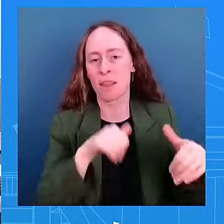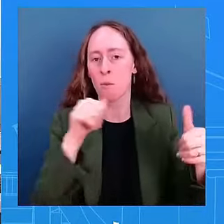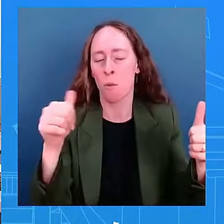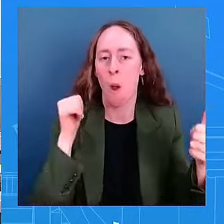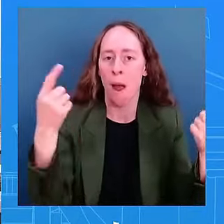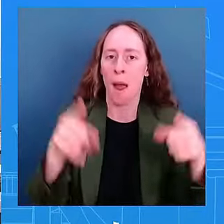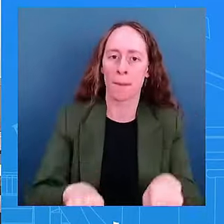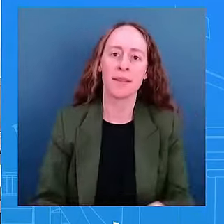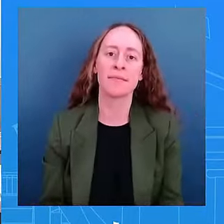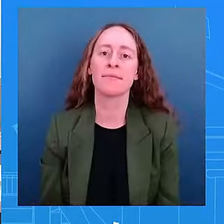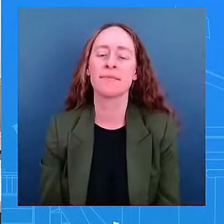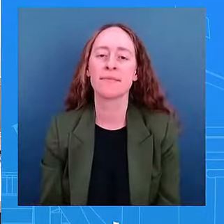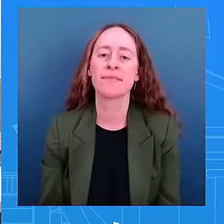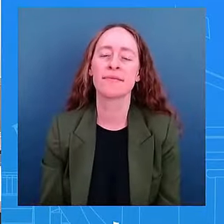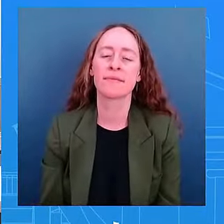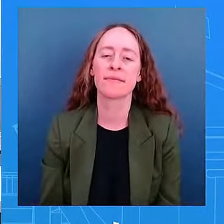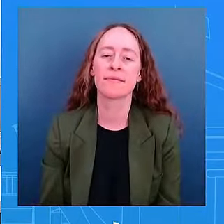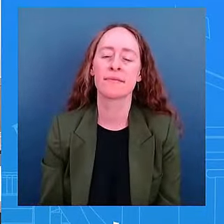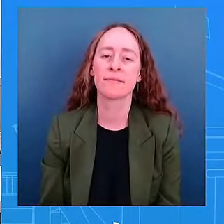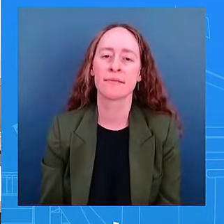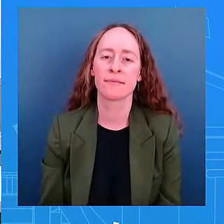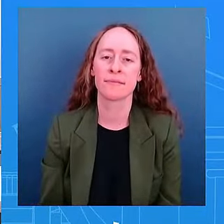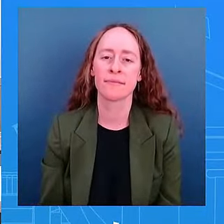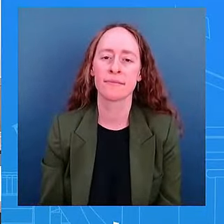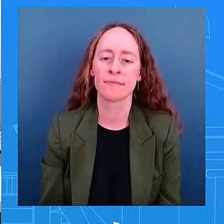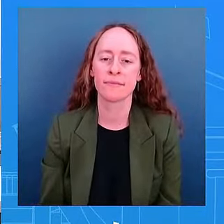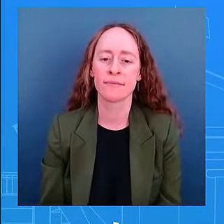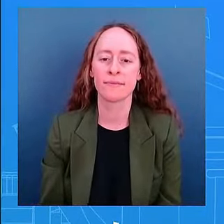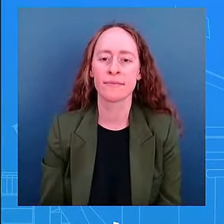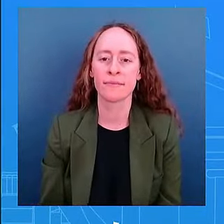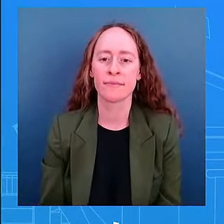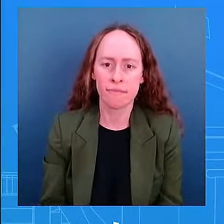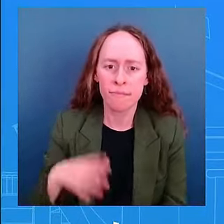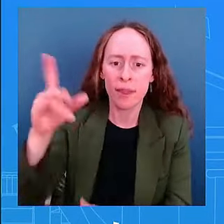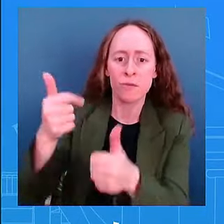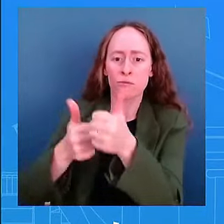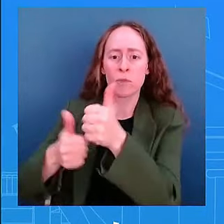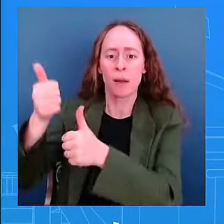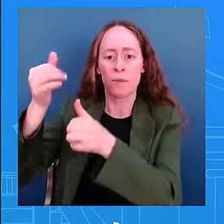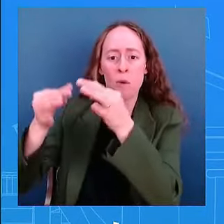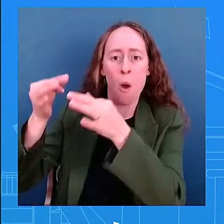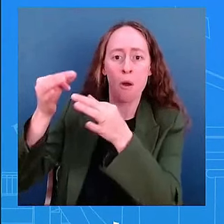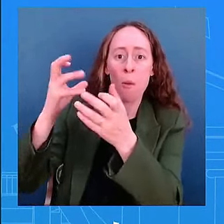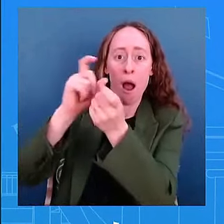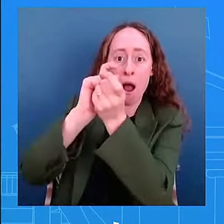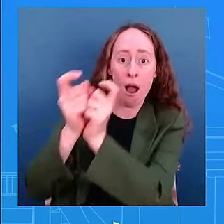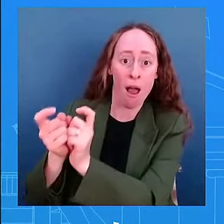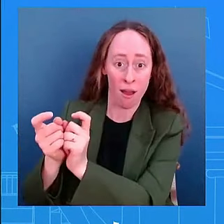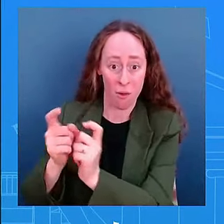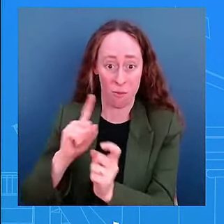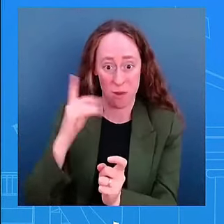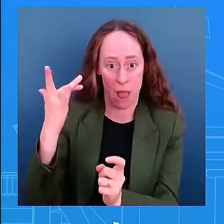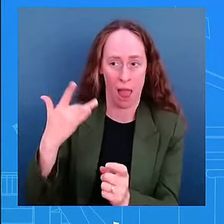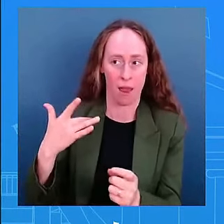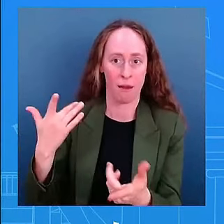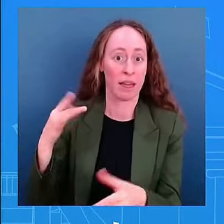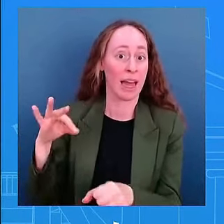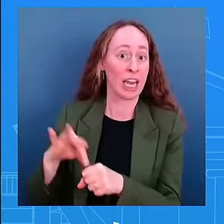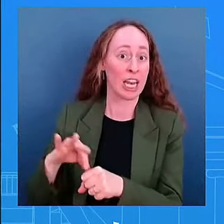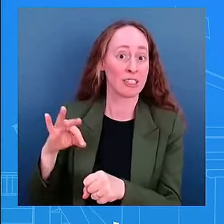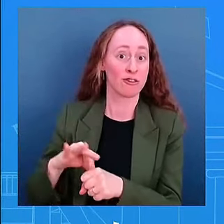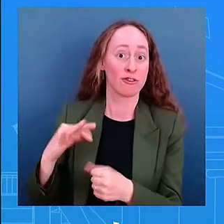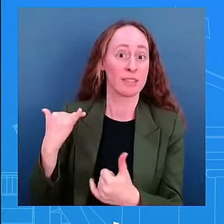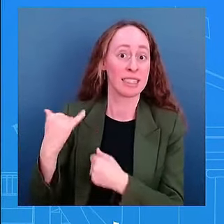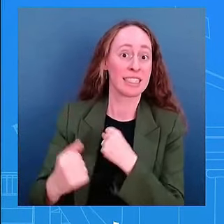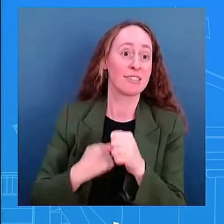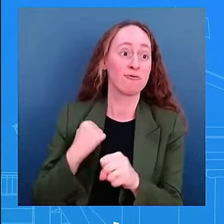proposal just an election year gambit i will say this um i think if you read the